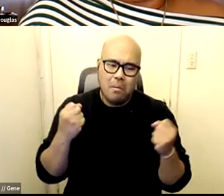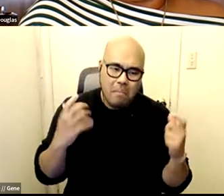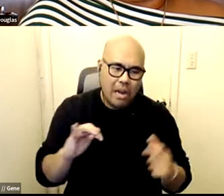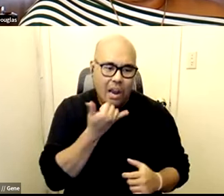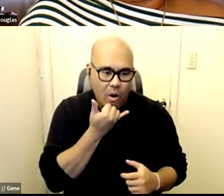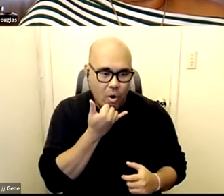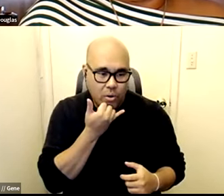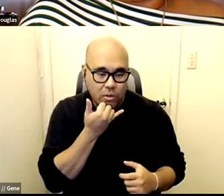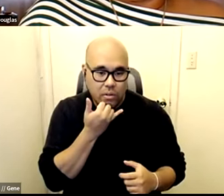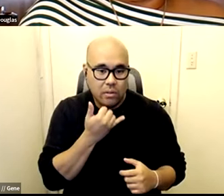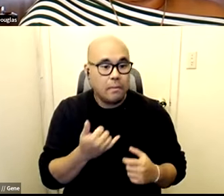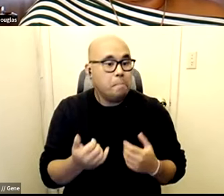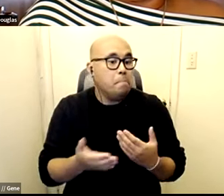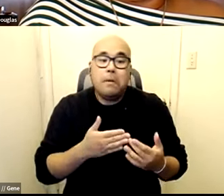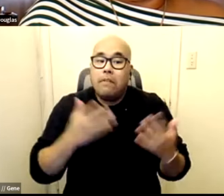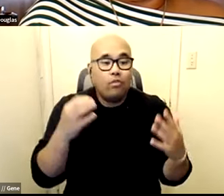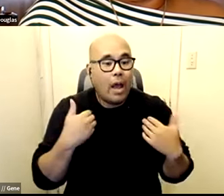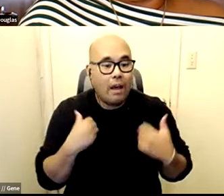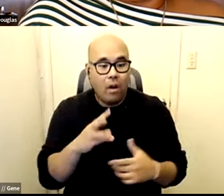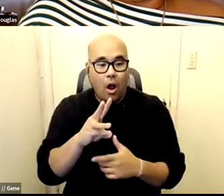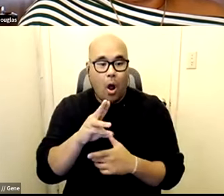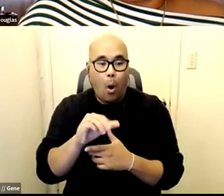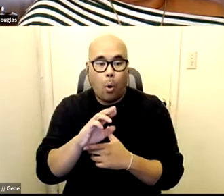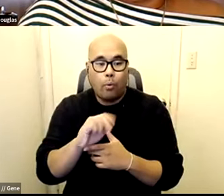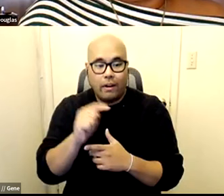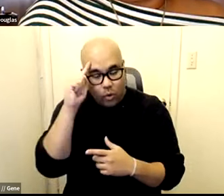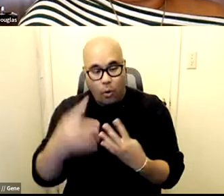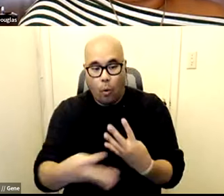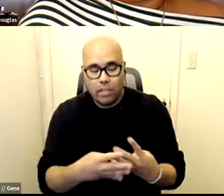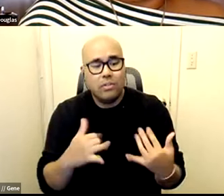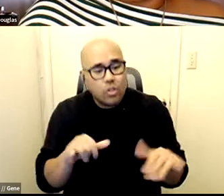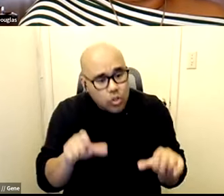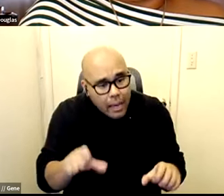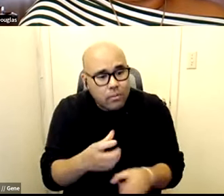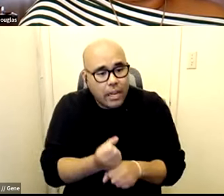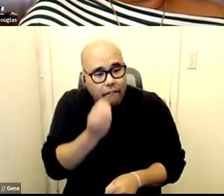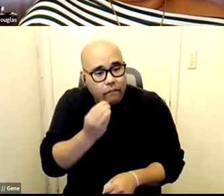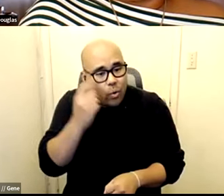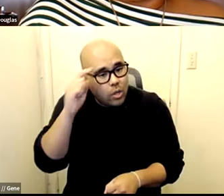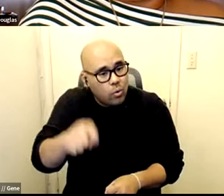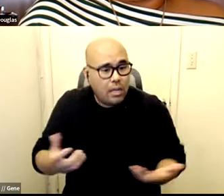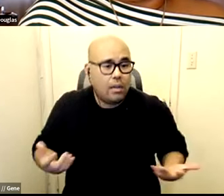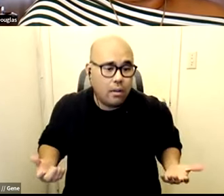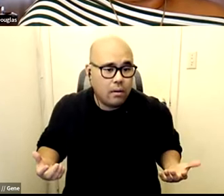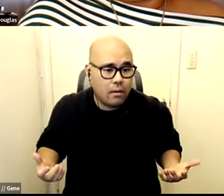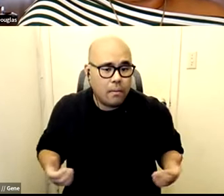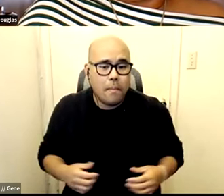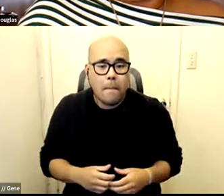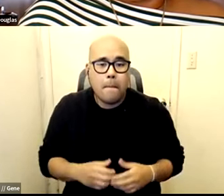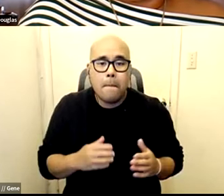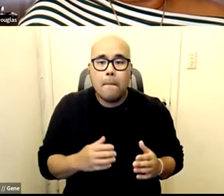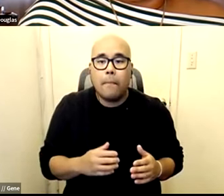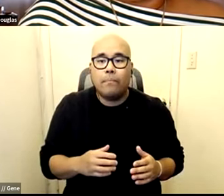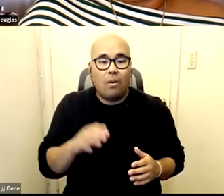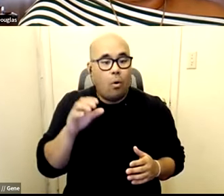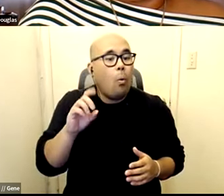again not to say that even if you did have a warrant you should still be able to get um food that you need and then um you know